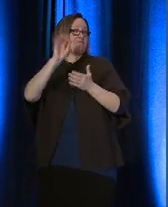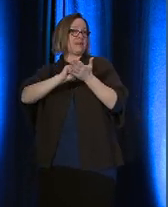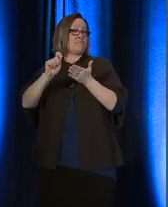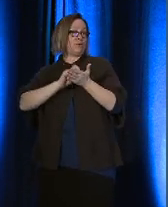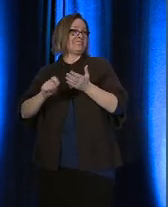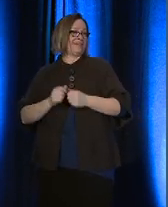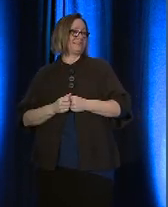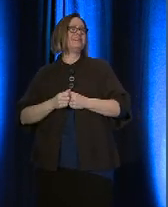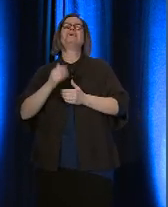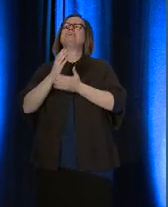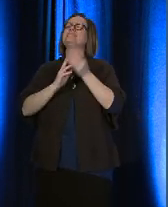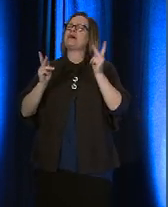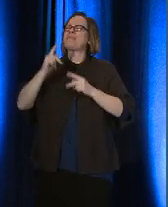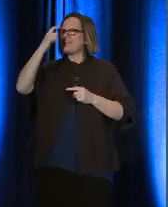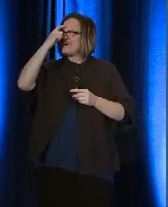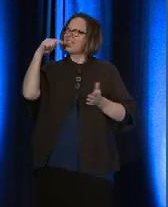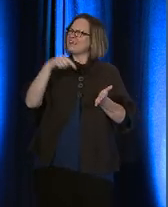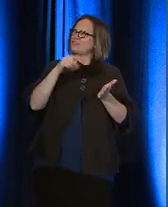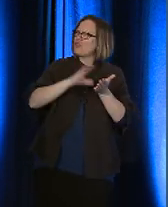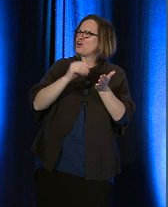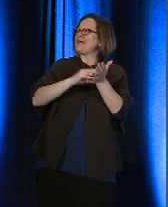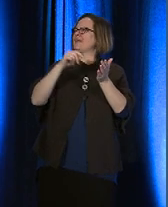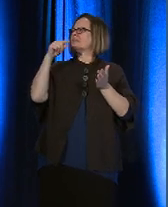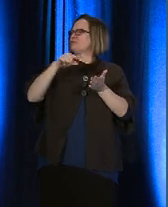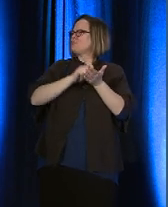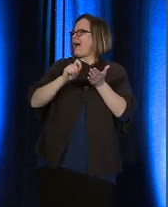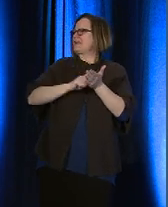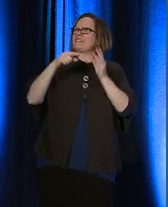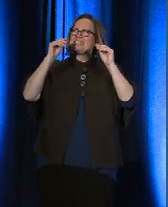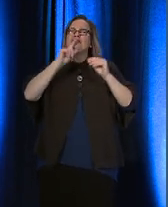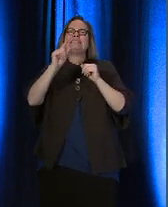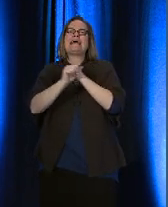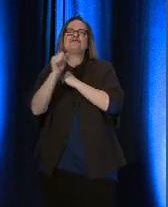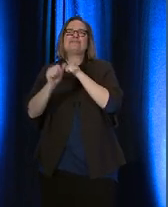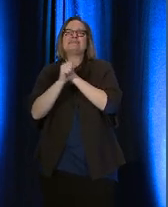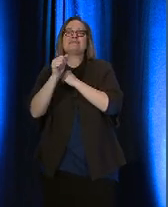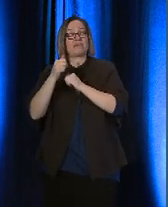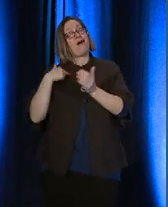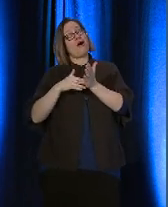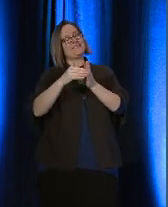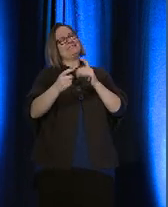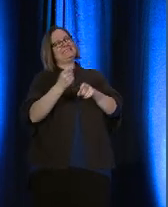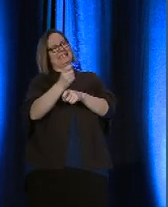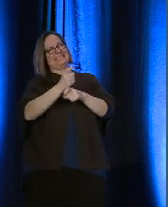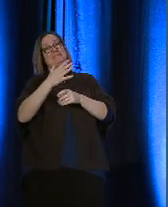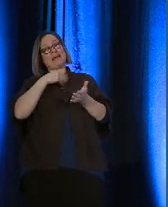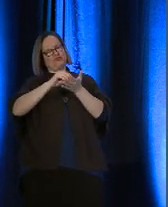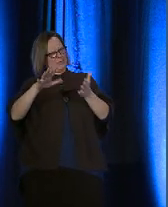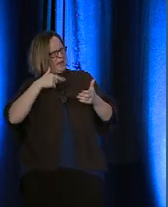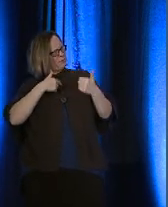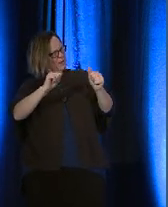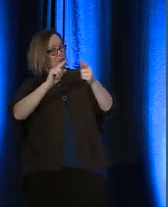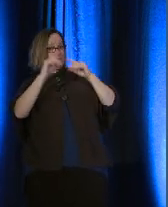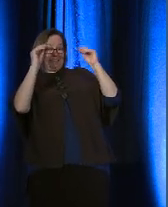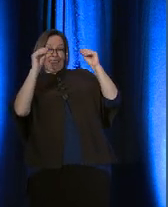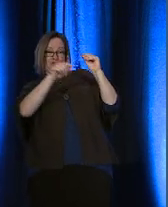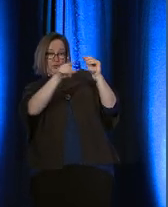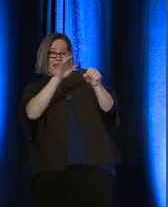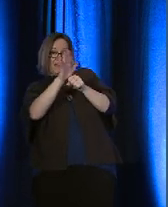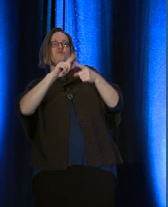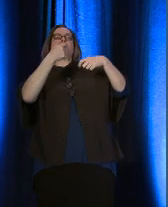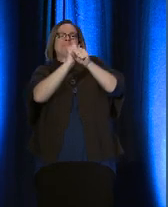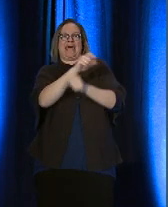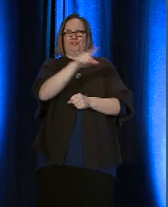think that this learning, this writing, this teaching is dangerous. I often tease my students that I'm trying to teach them enough to make them dangerous.